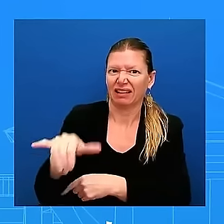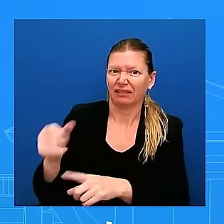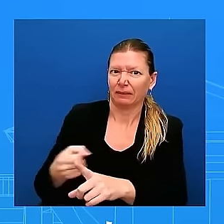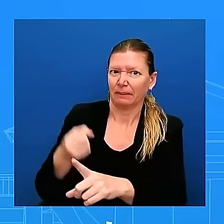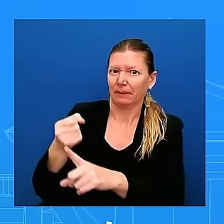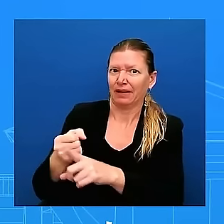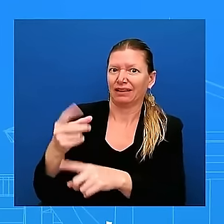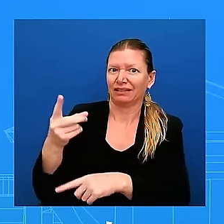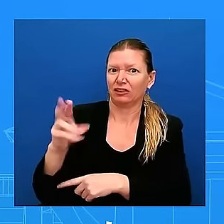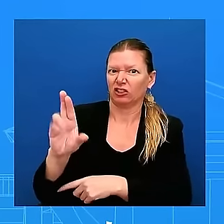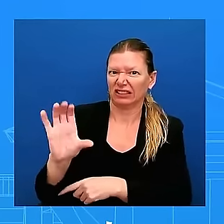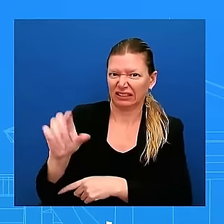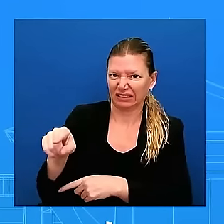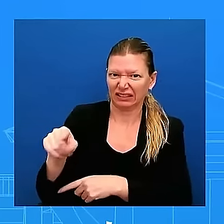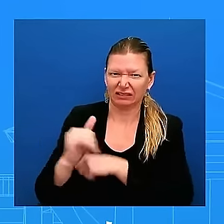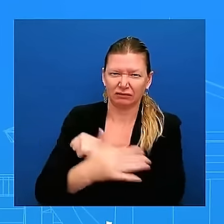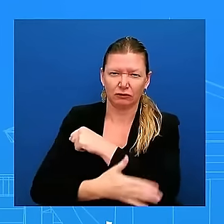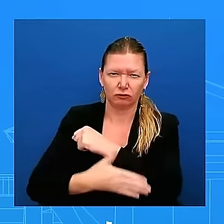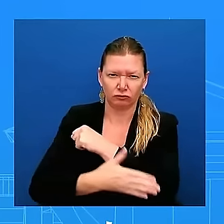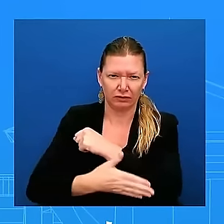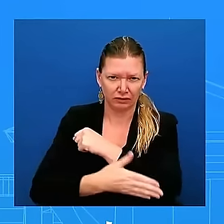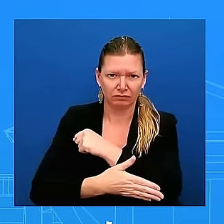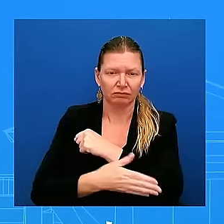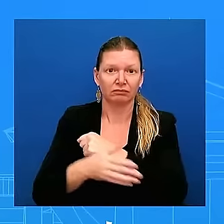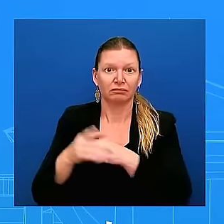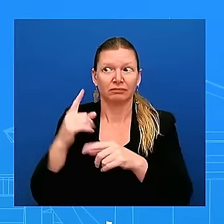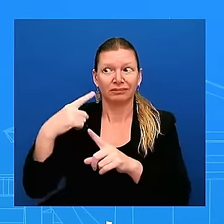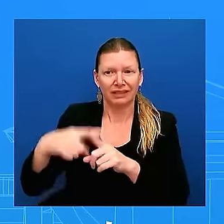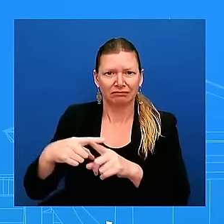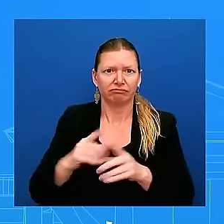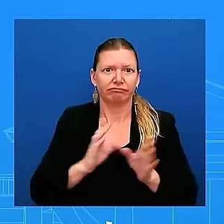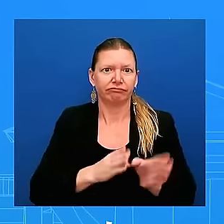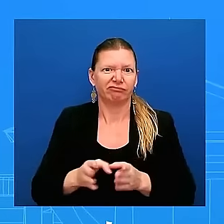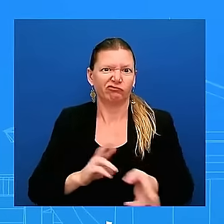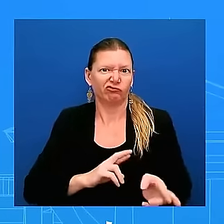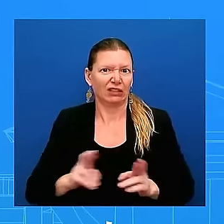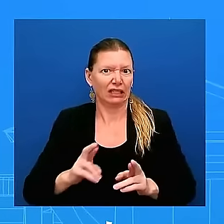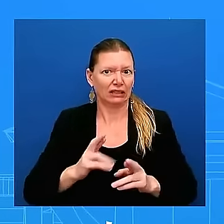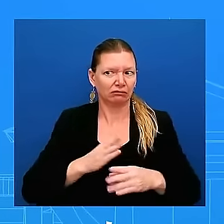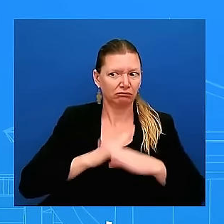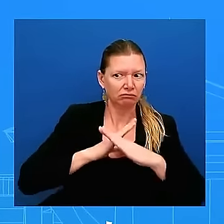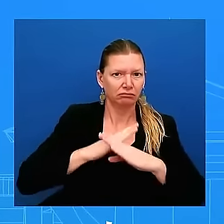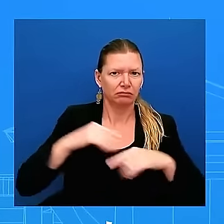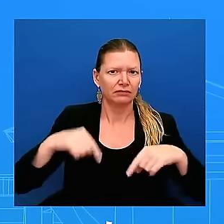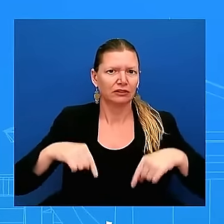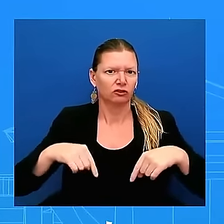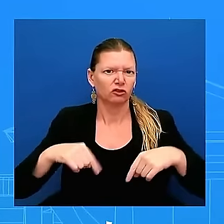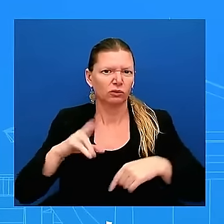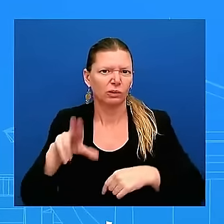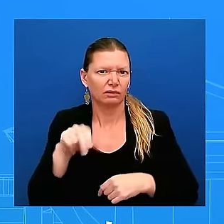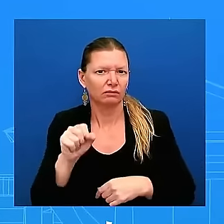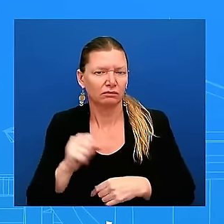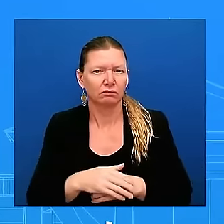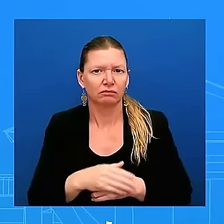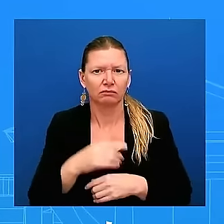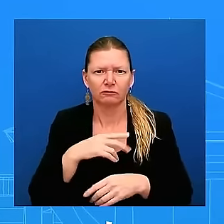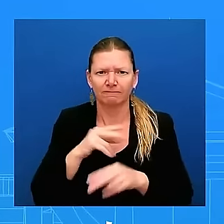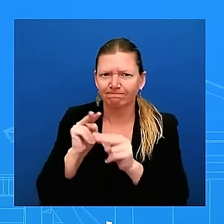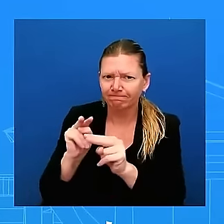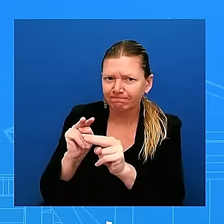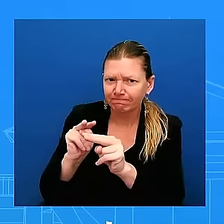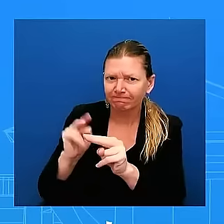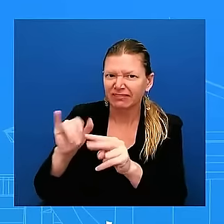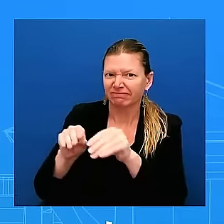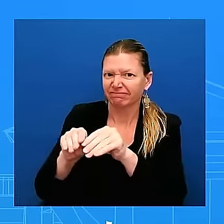at home we've been closely monitoring the spread of MPOX and DRC since 2023 working closely with the government of